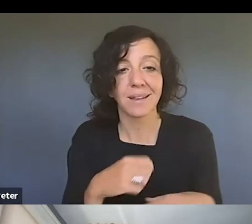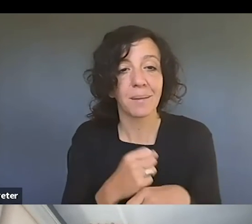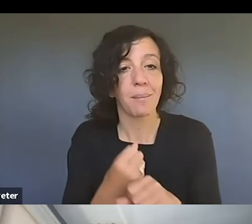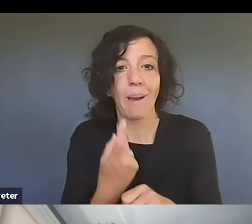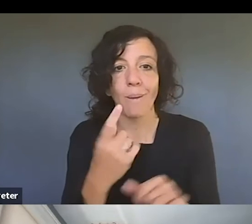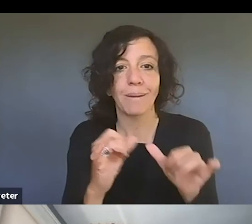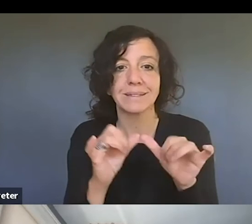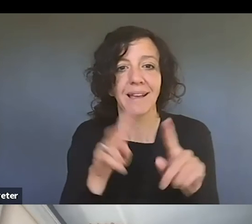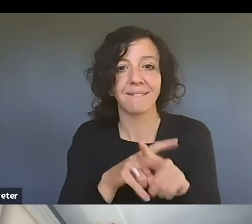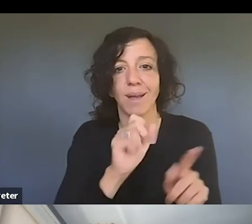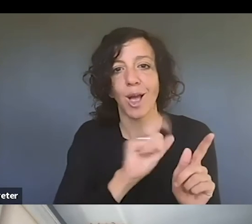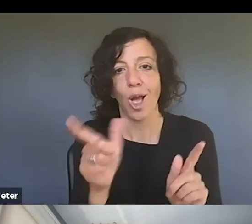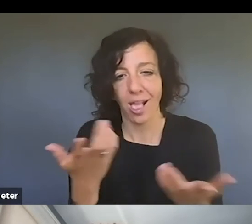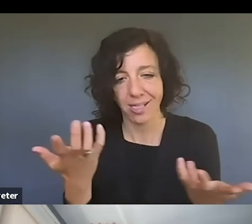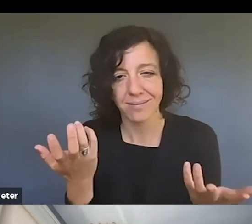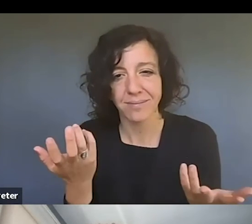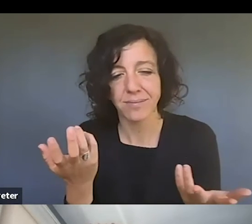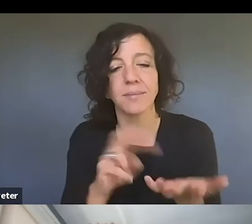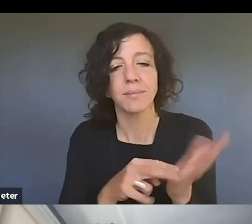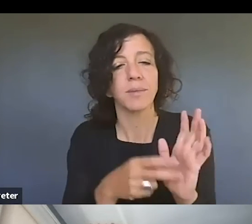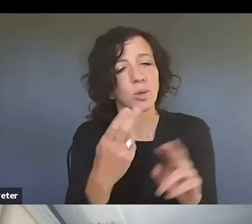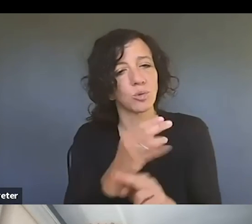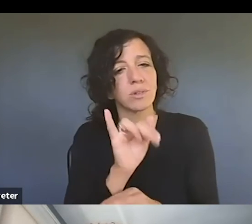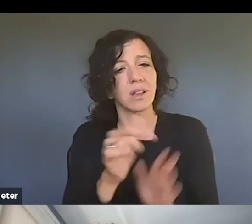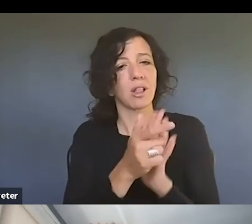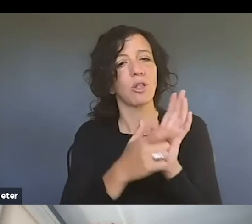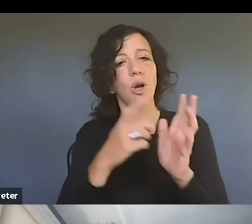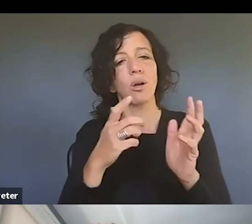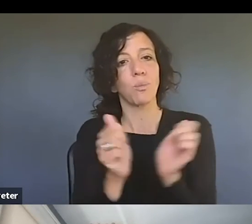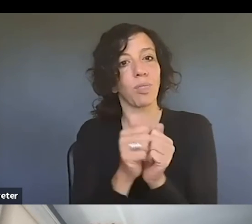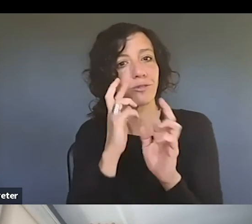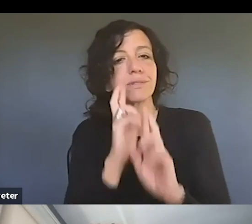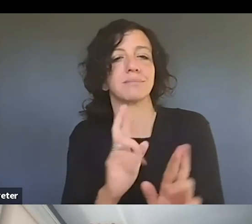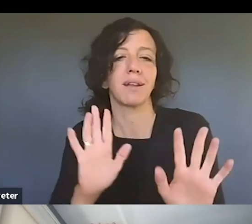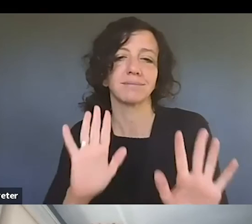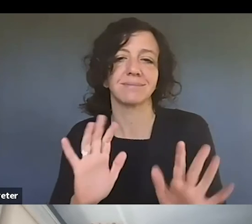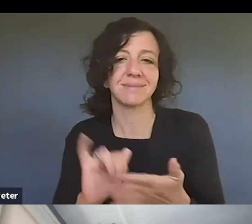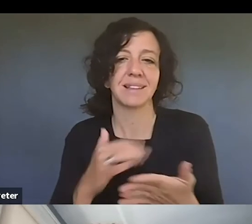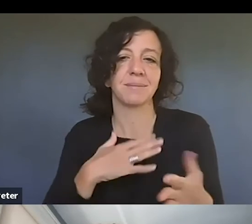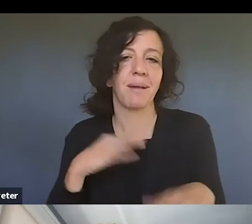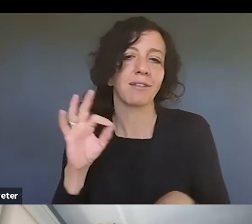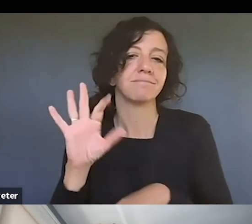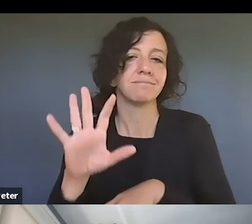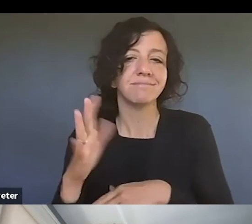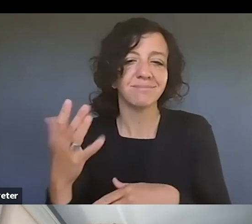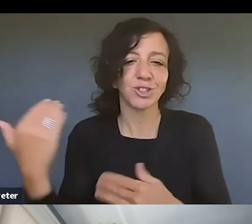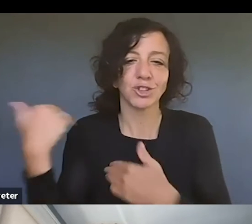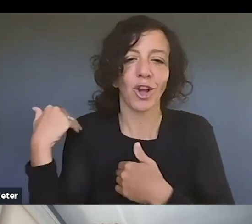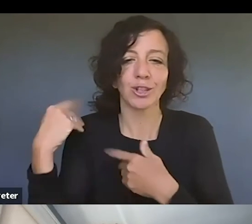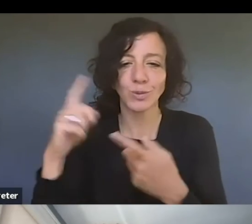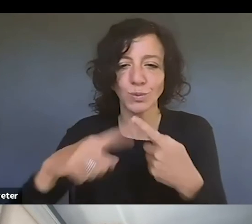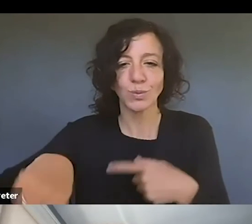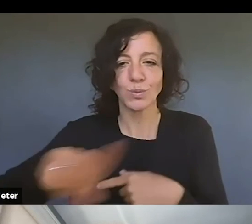you know, so use it respectfully as I guess my, my charge to all of you, um,